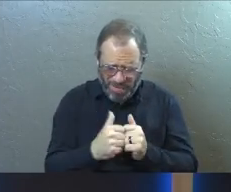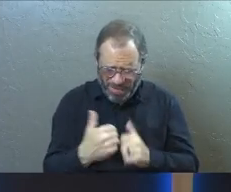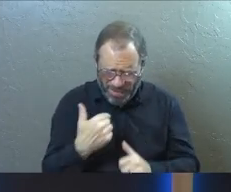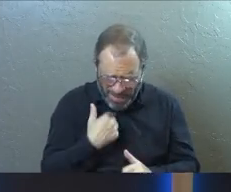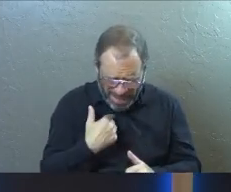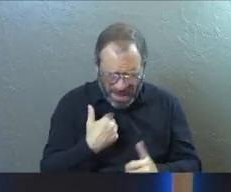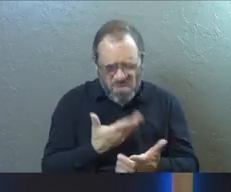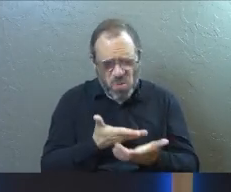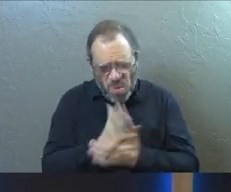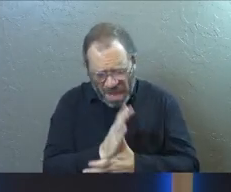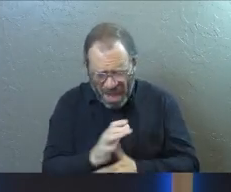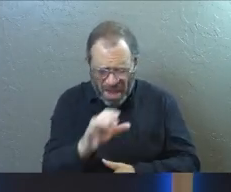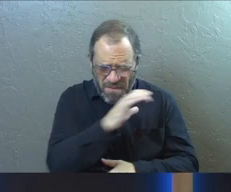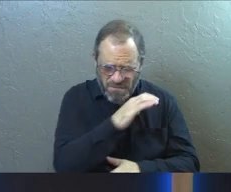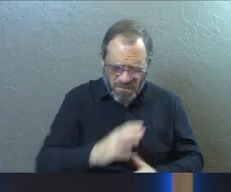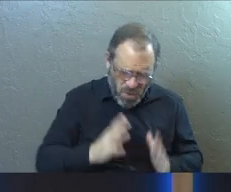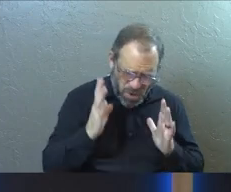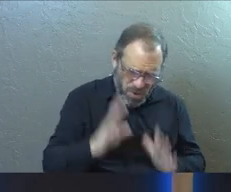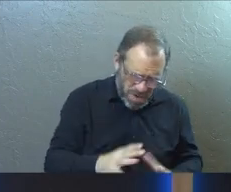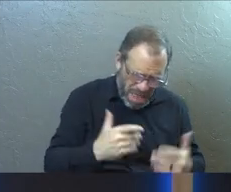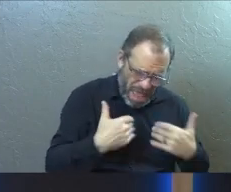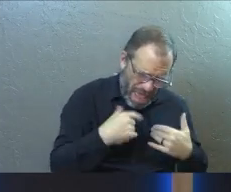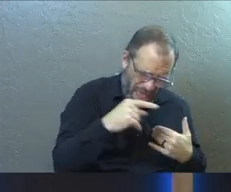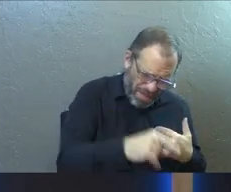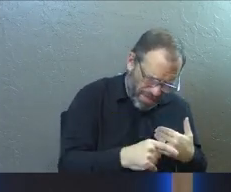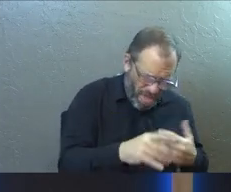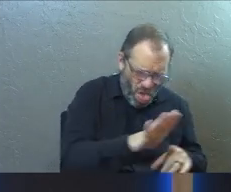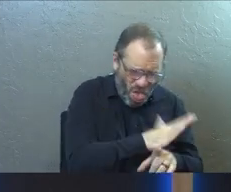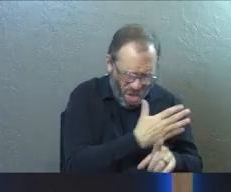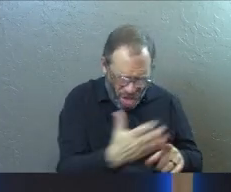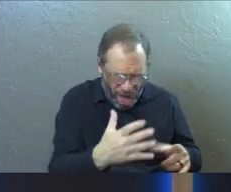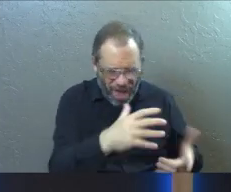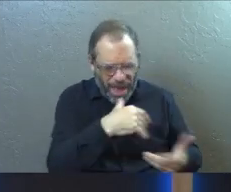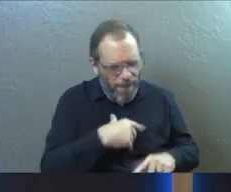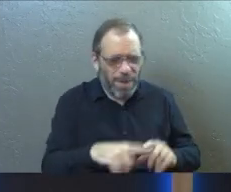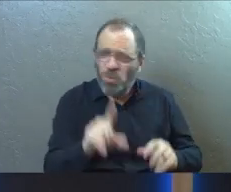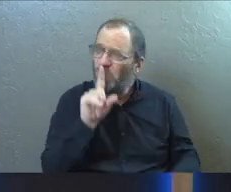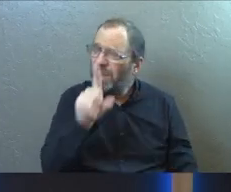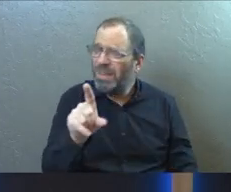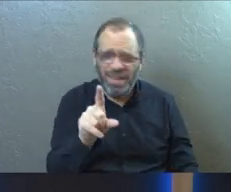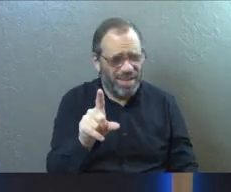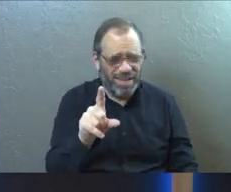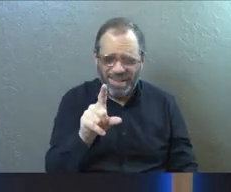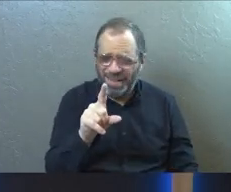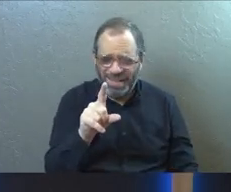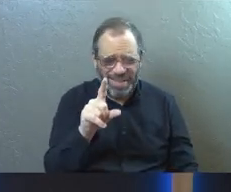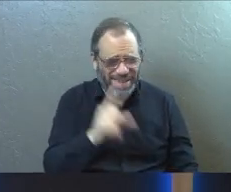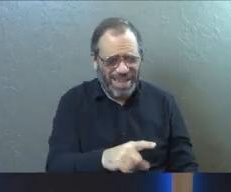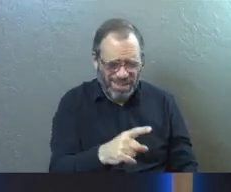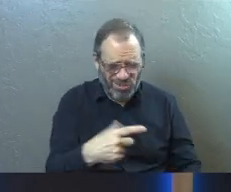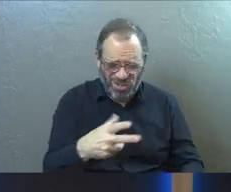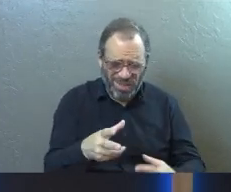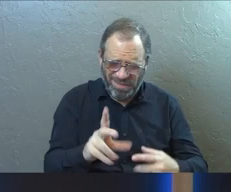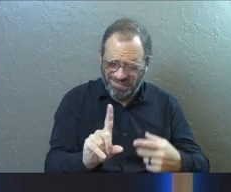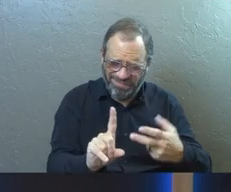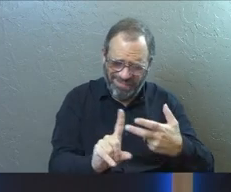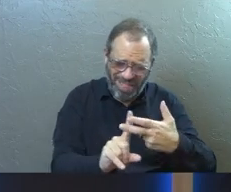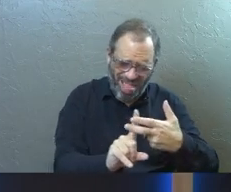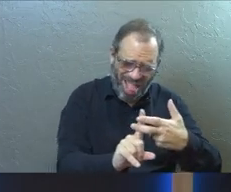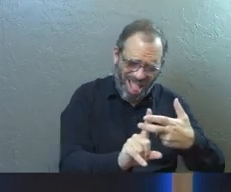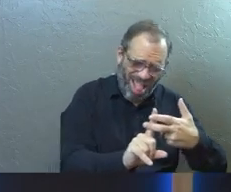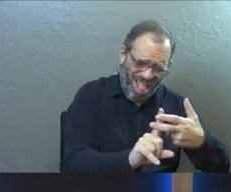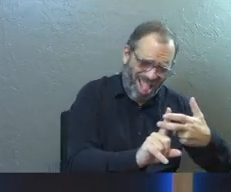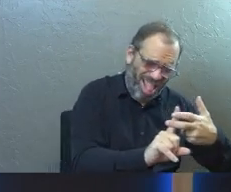it's okay for a Christian to have this in their life. We've talked ourselves into all that, but the truth is, it's just pulling us away from you, God.